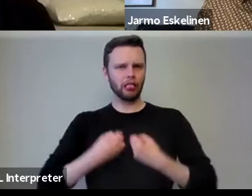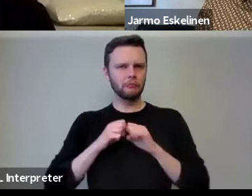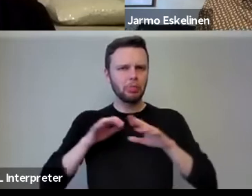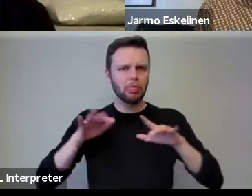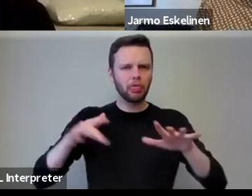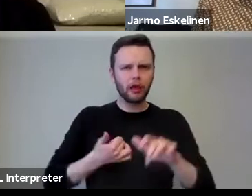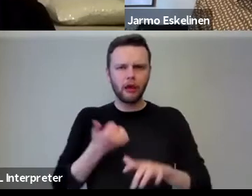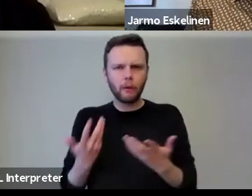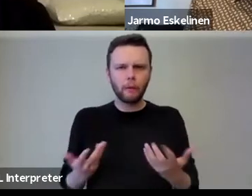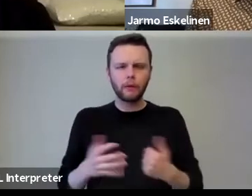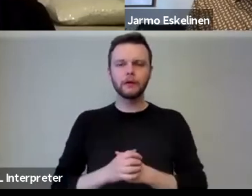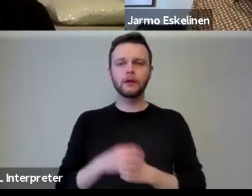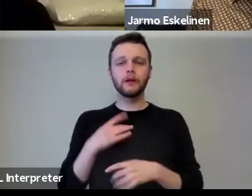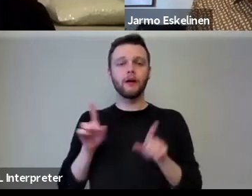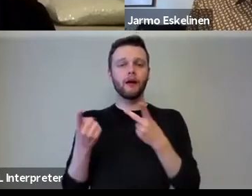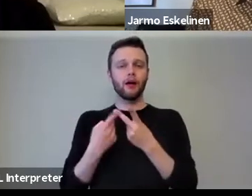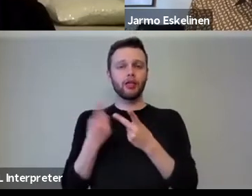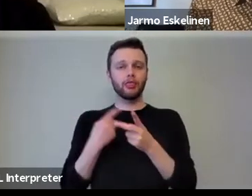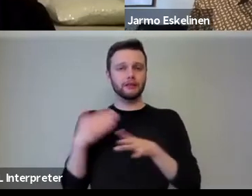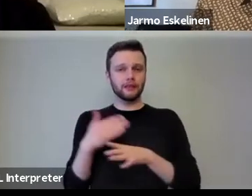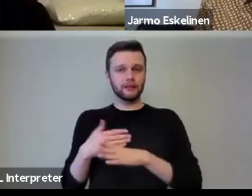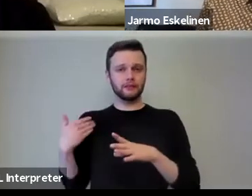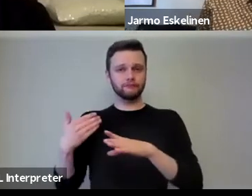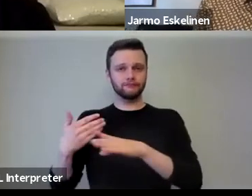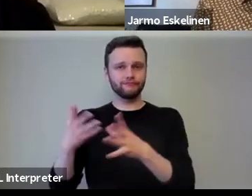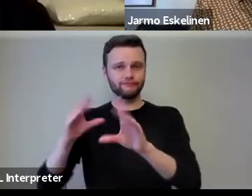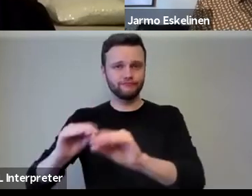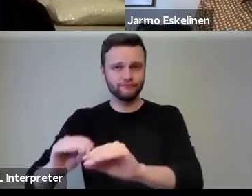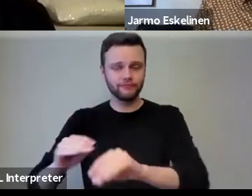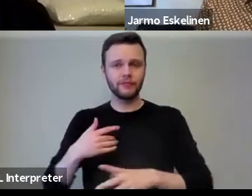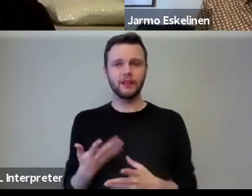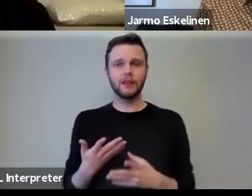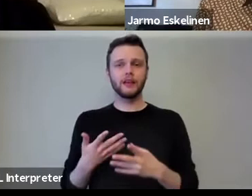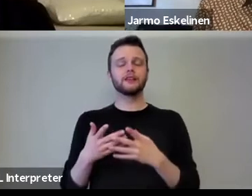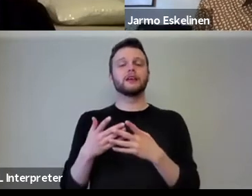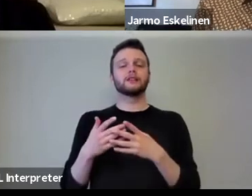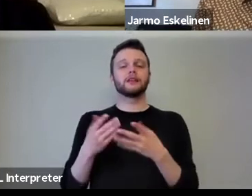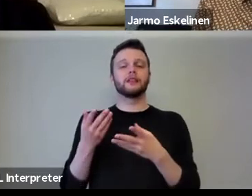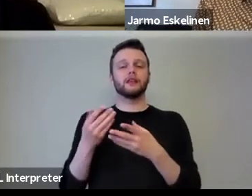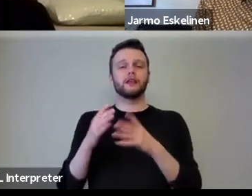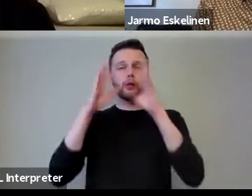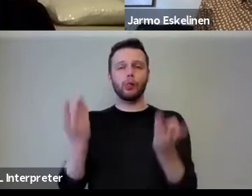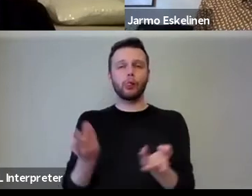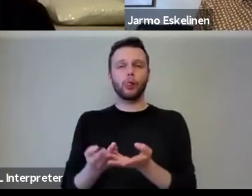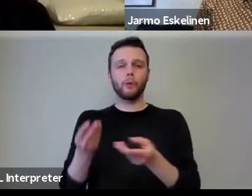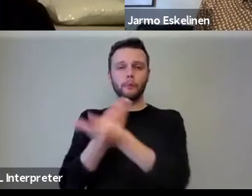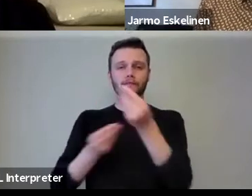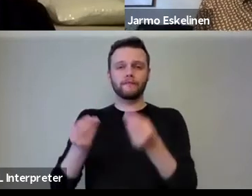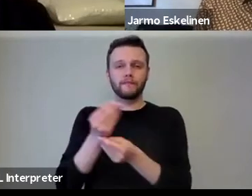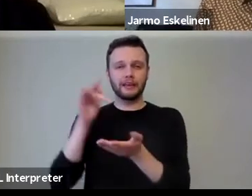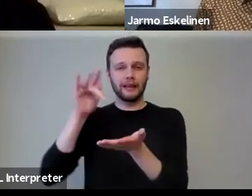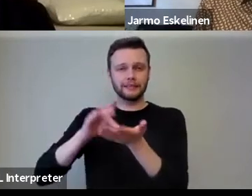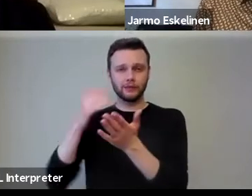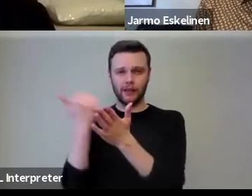other reason, uh, activity, which is now ramping up fast is the global open finance center of excellence, which, uh, is only